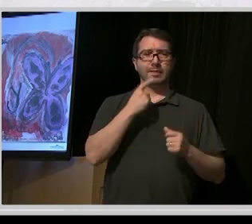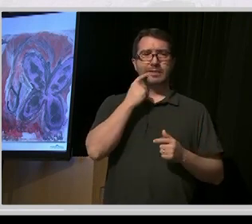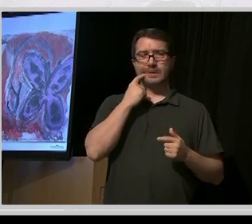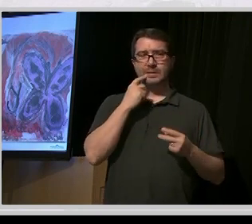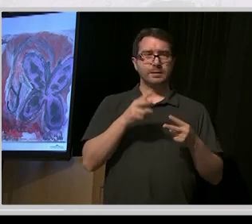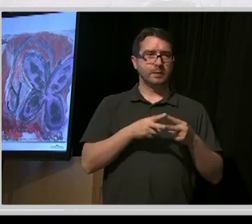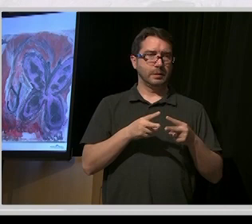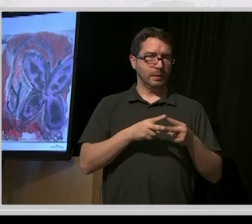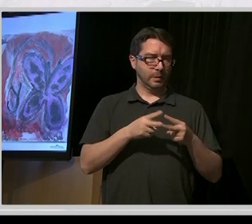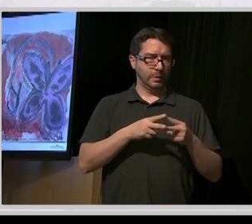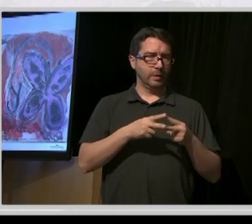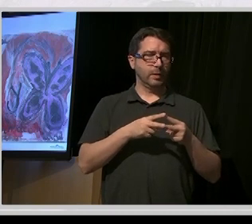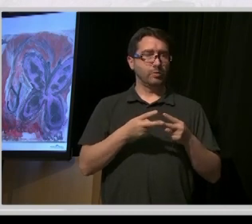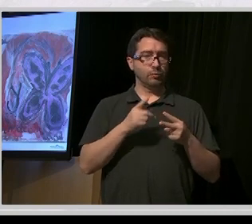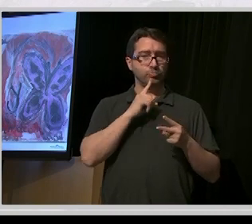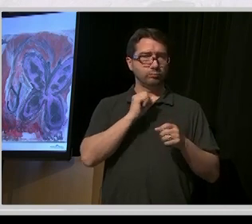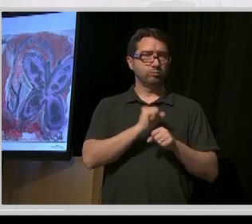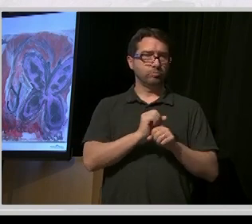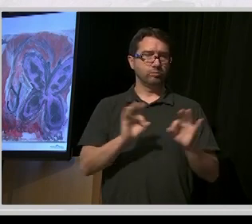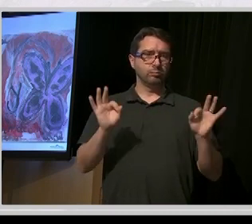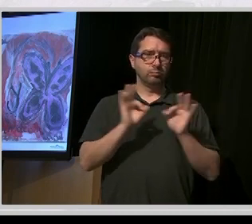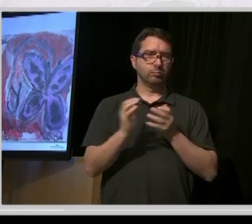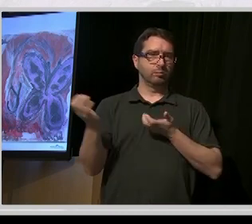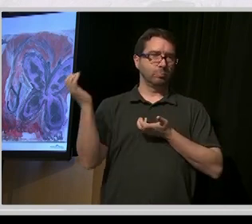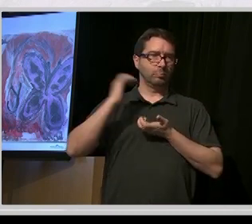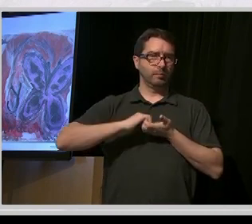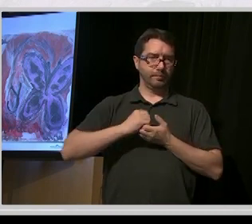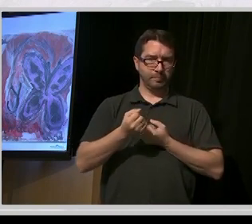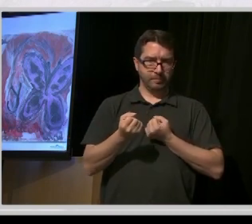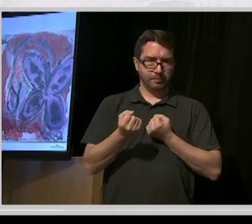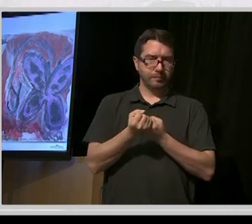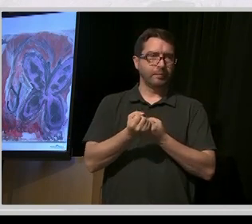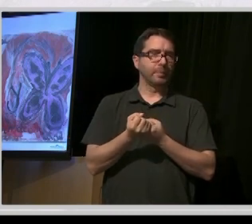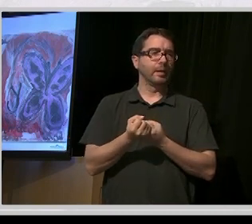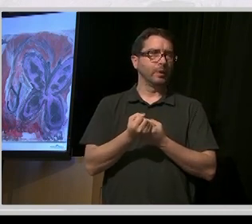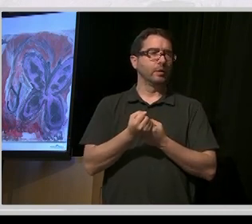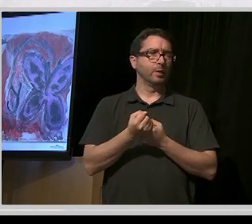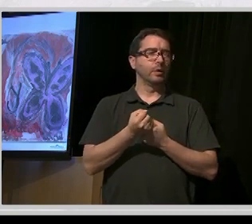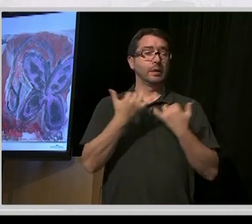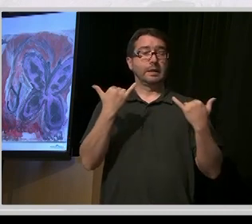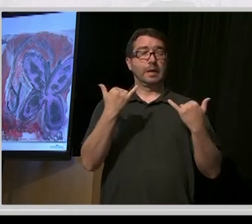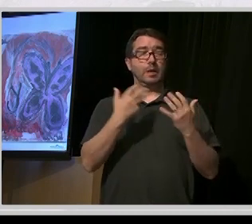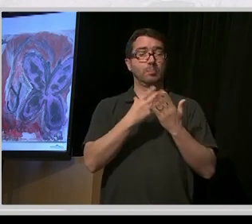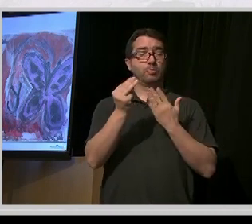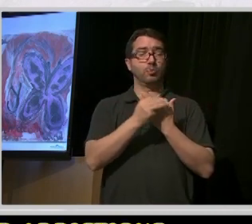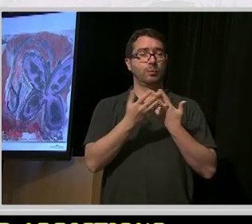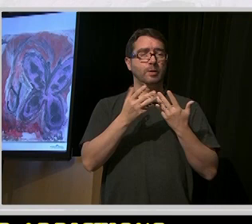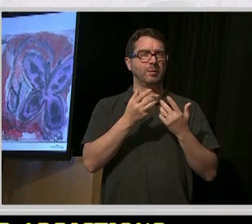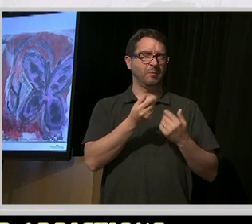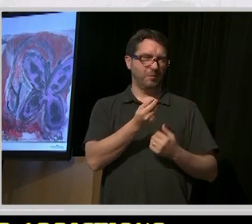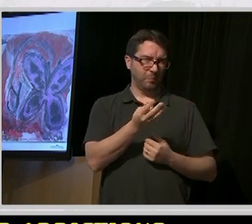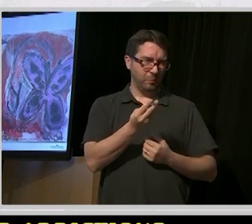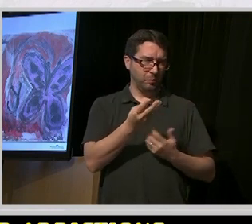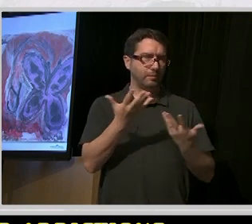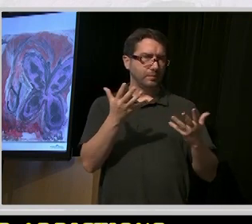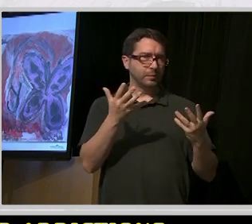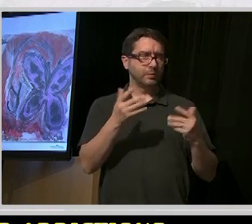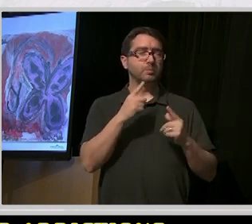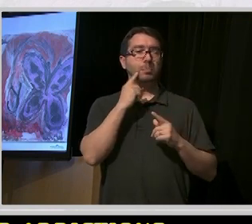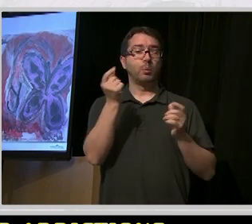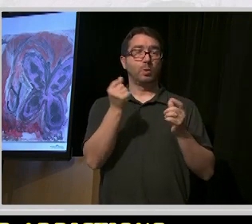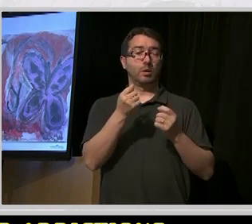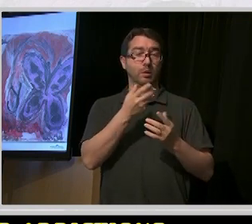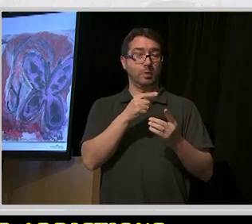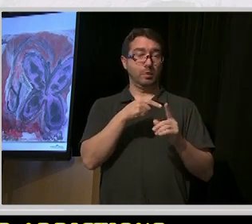partners for the people that we support. And so we've got some programs now, but they're going to be really beefed up.